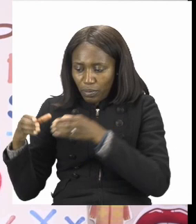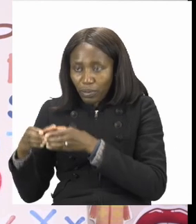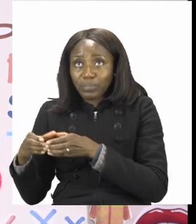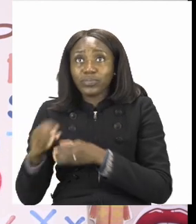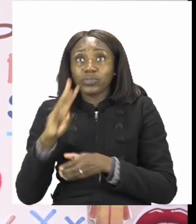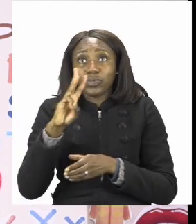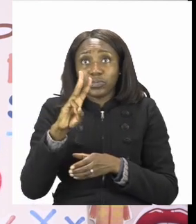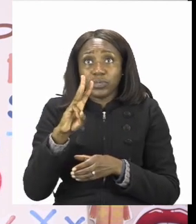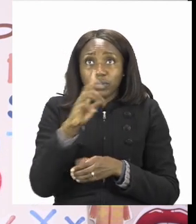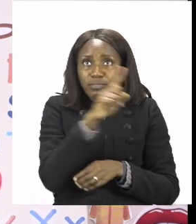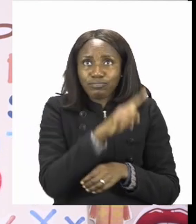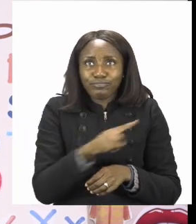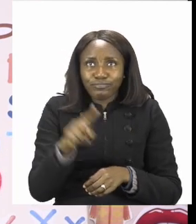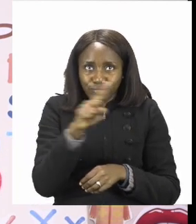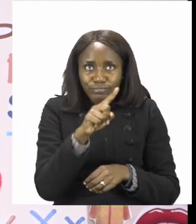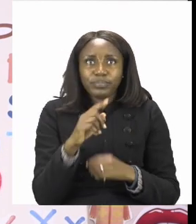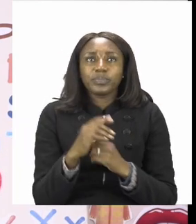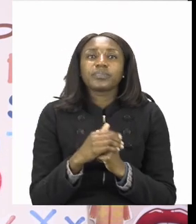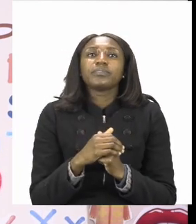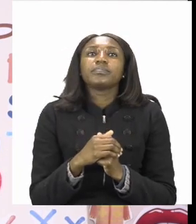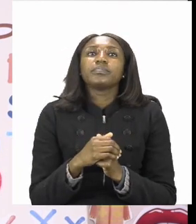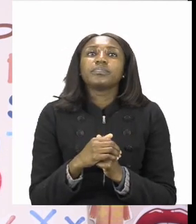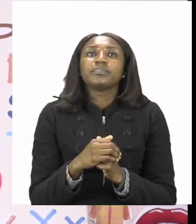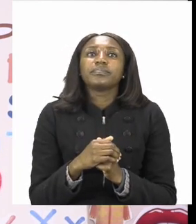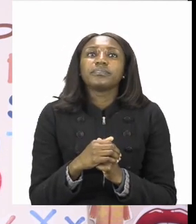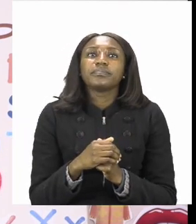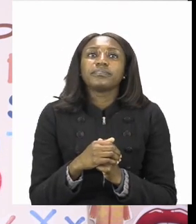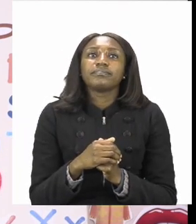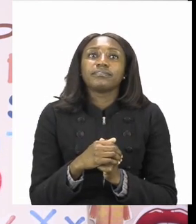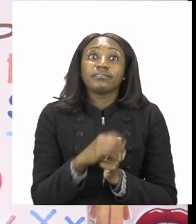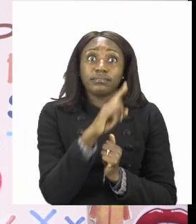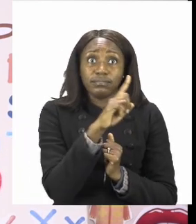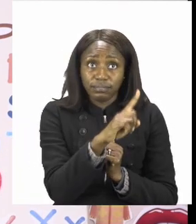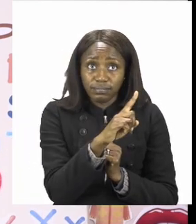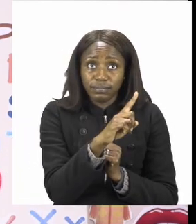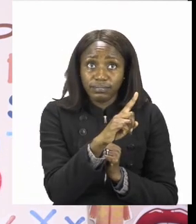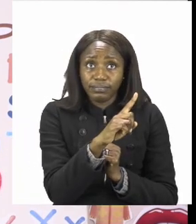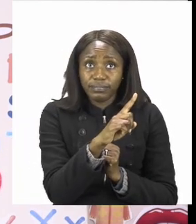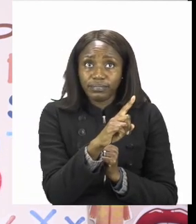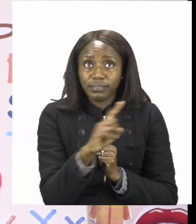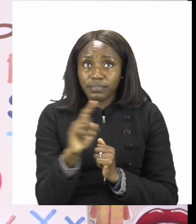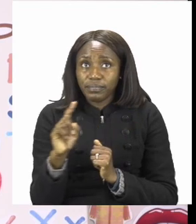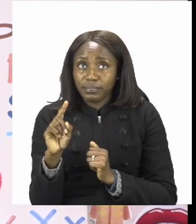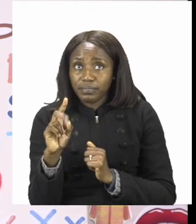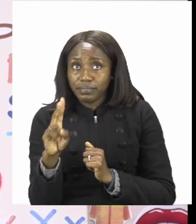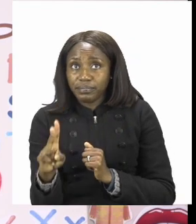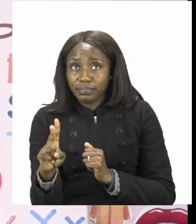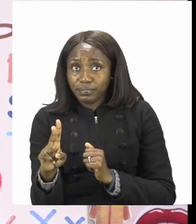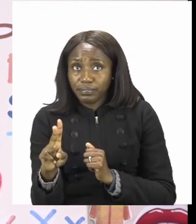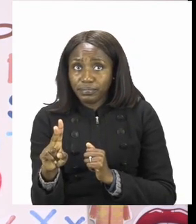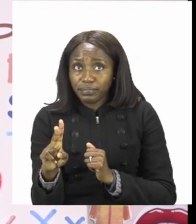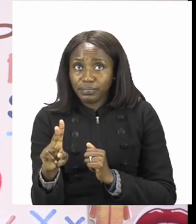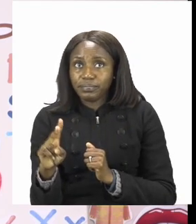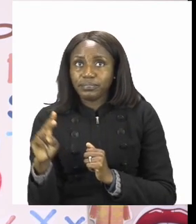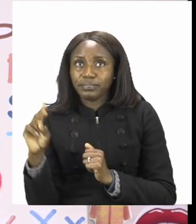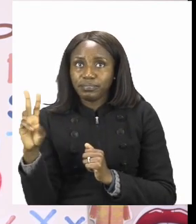groups we're going to draw three of them. So we say one two